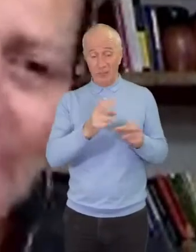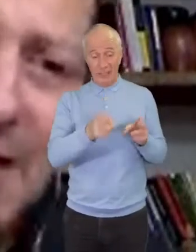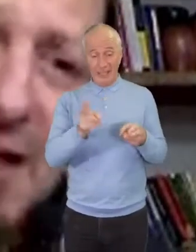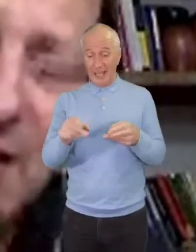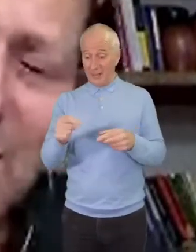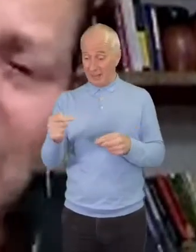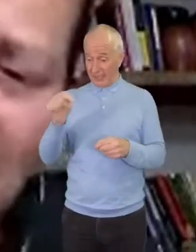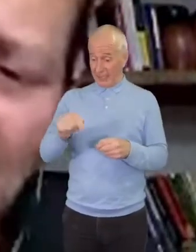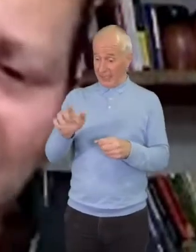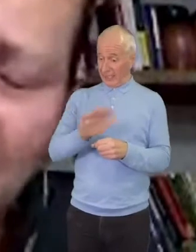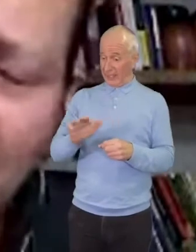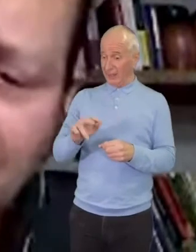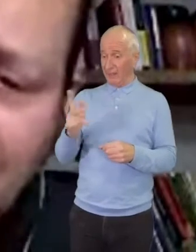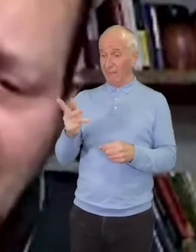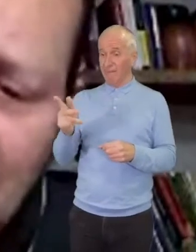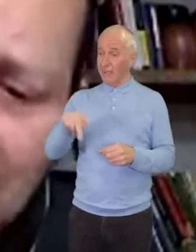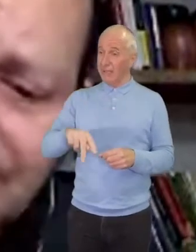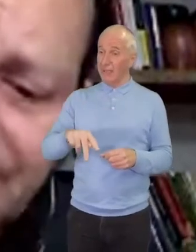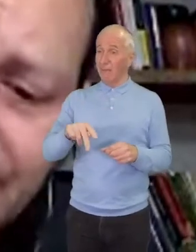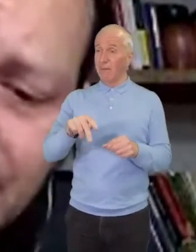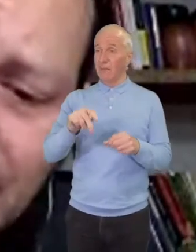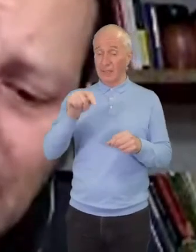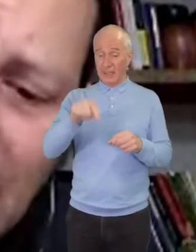many of them in Kensington last year.